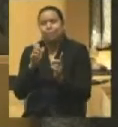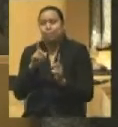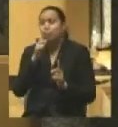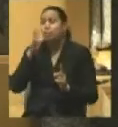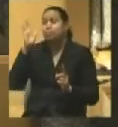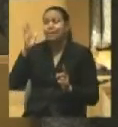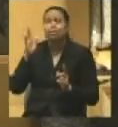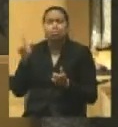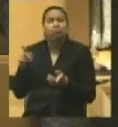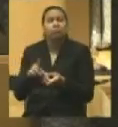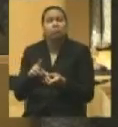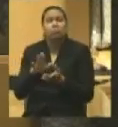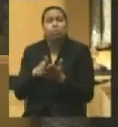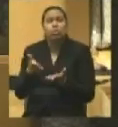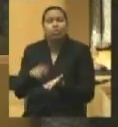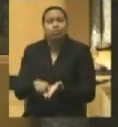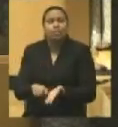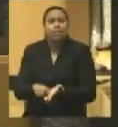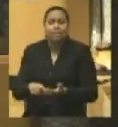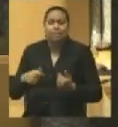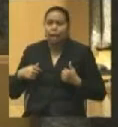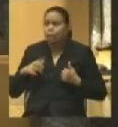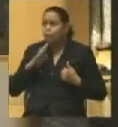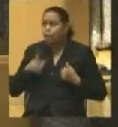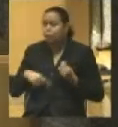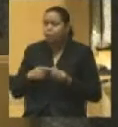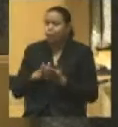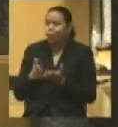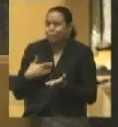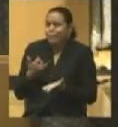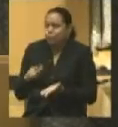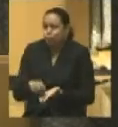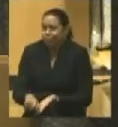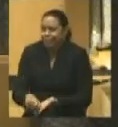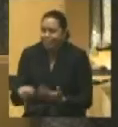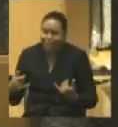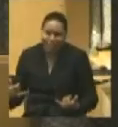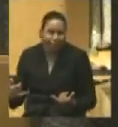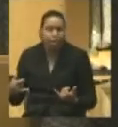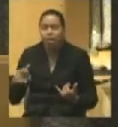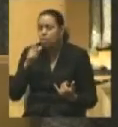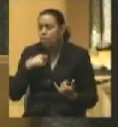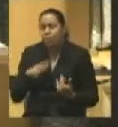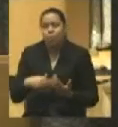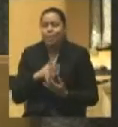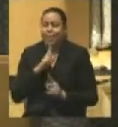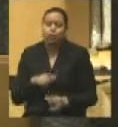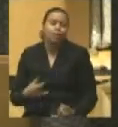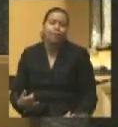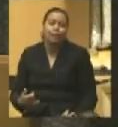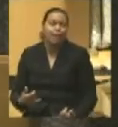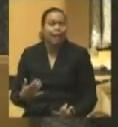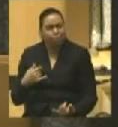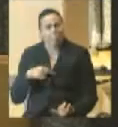speaking about books they've already written. I'm speaking about one I am writing. And I don't have all the answers yet. And